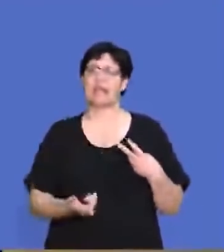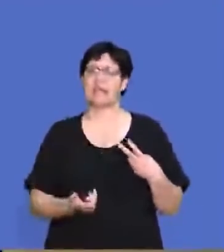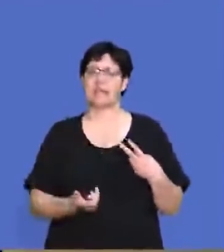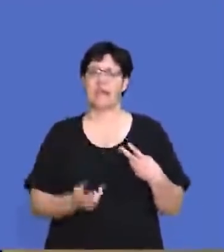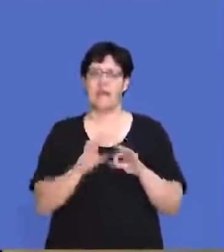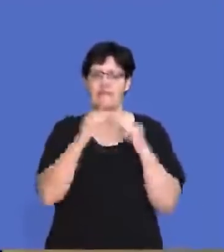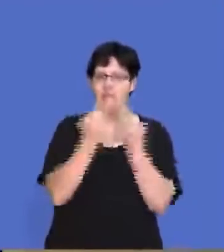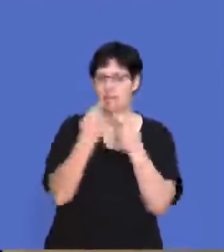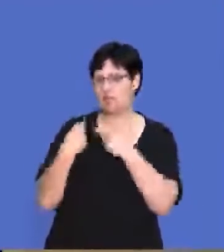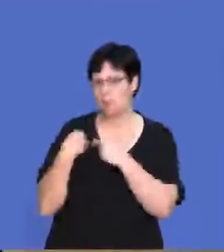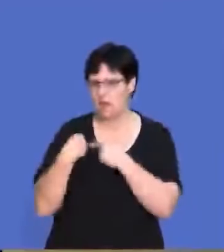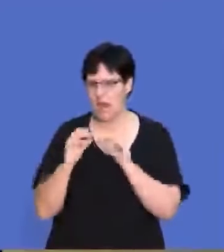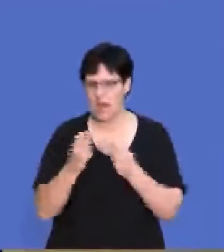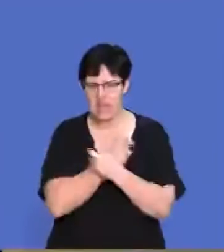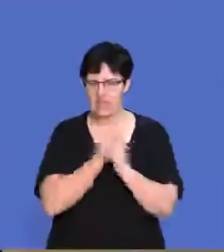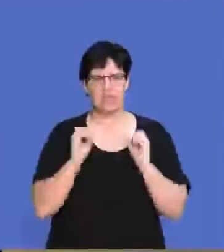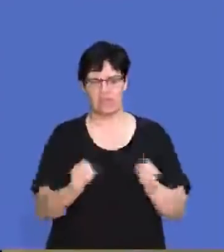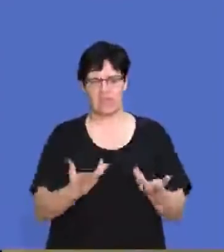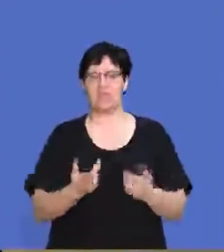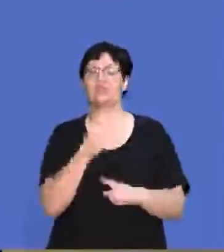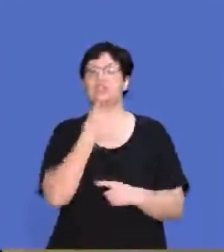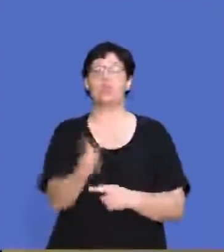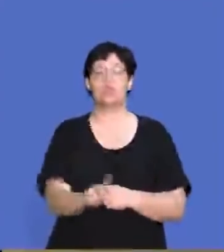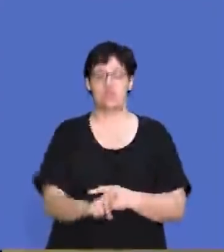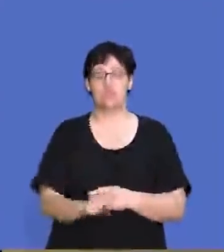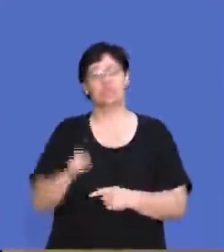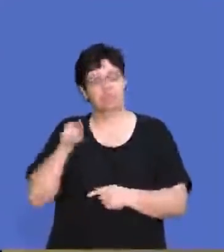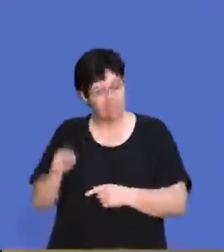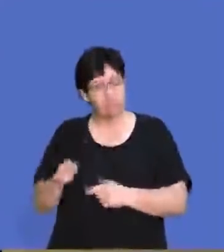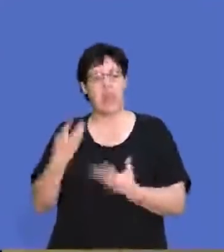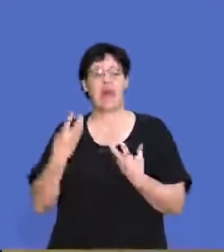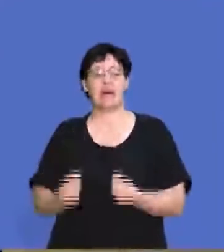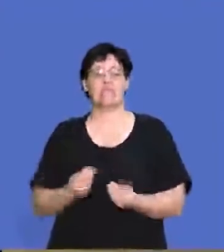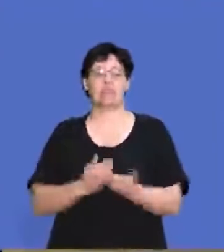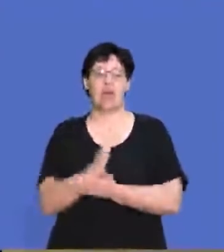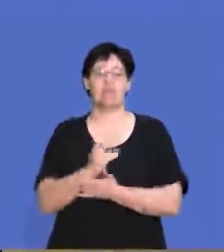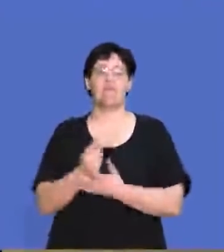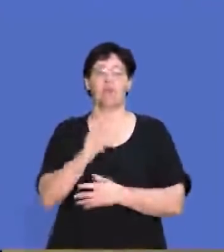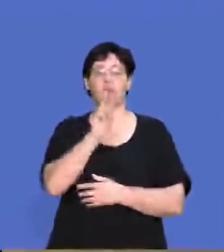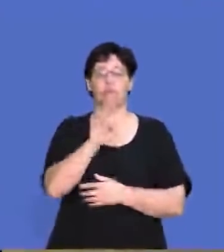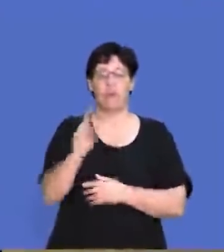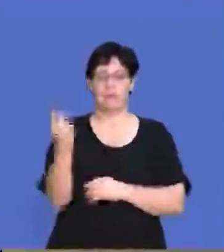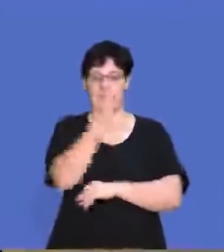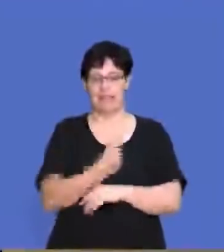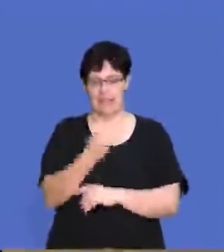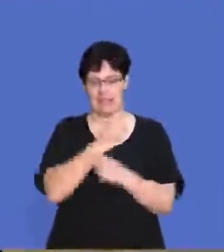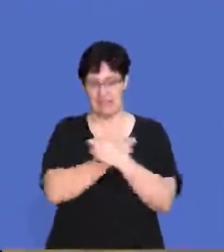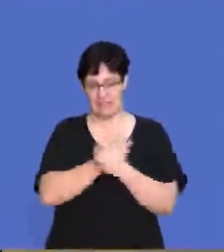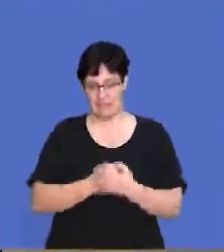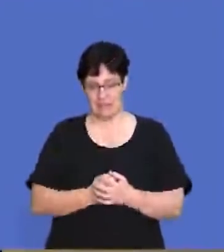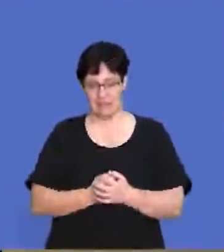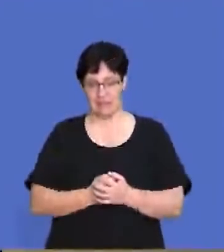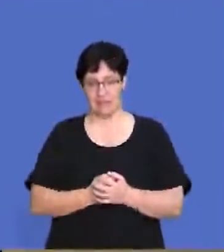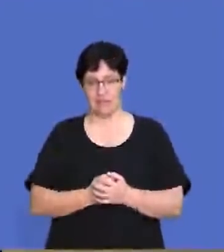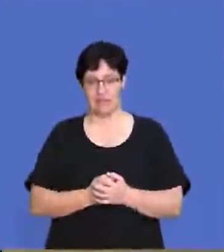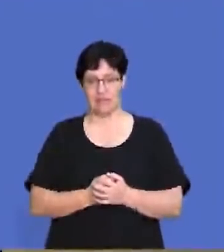mentioning anything about family responsibility leave. It's just saying that he is entitled to 21 days